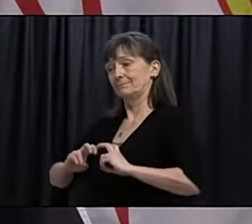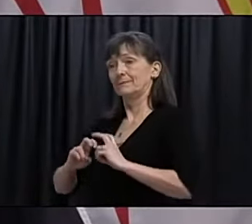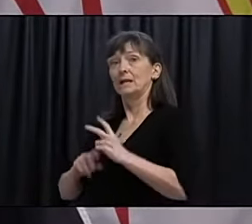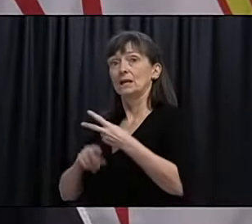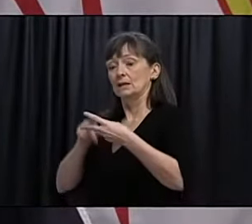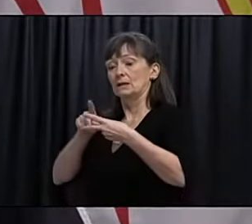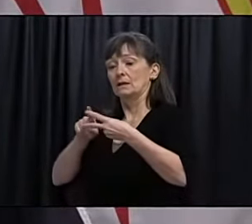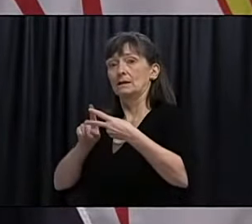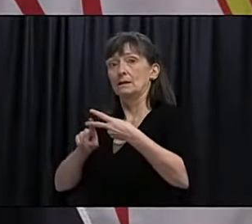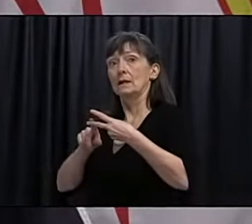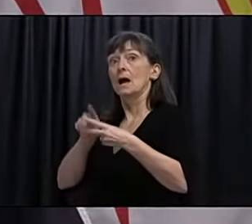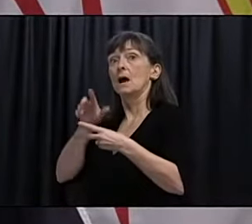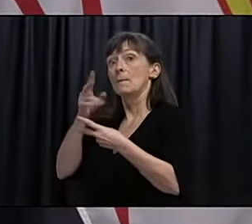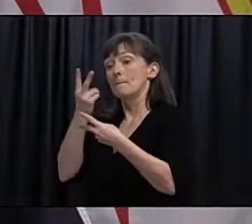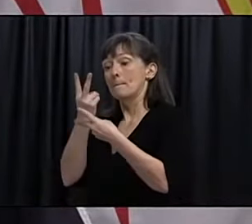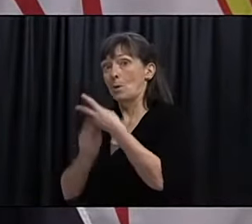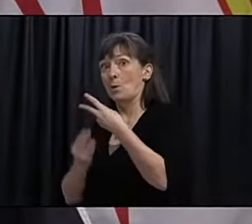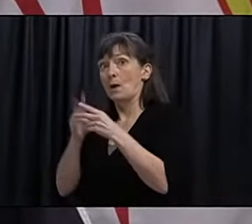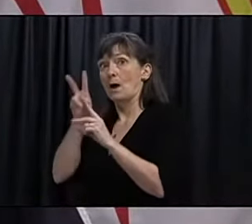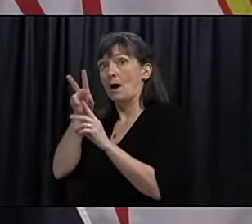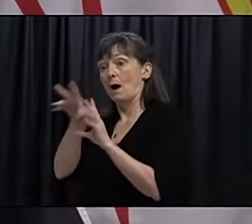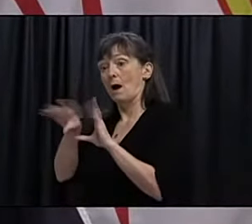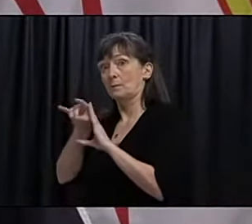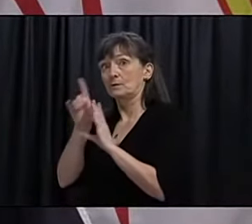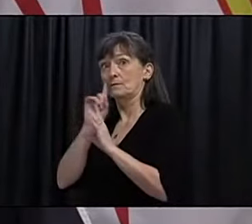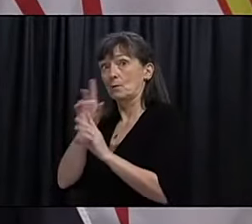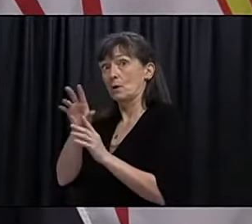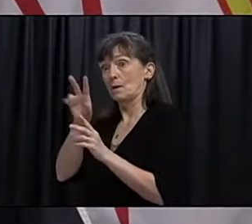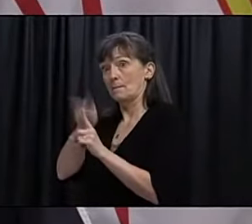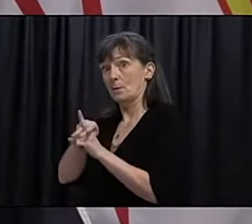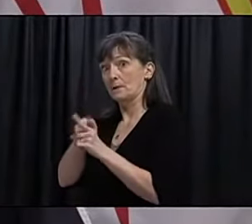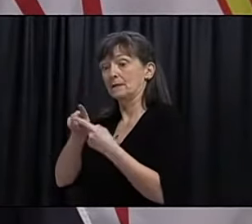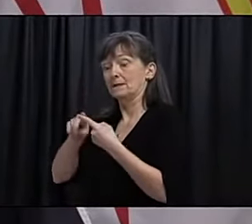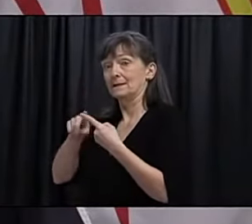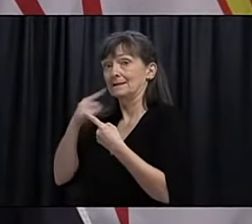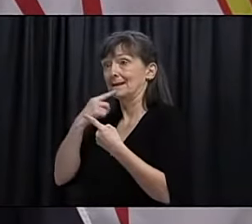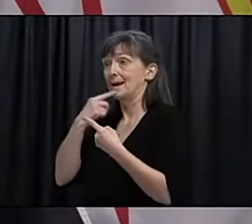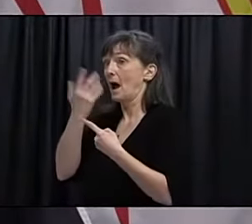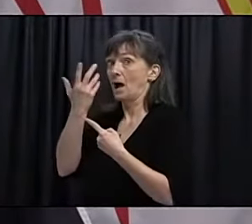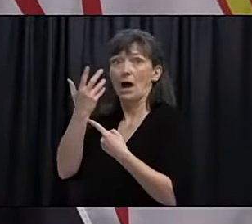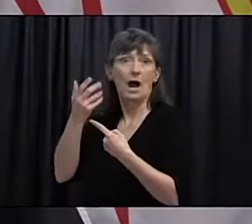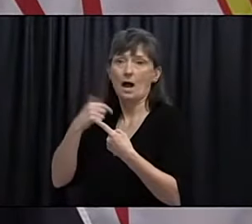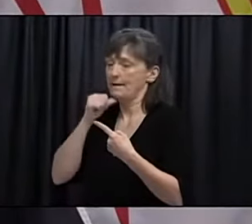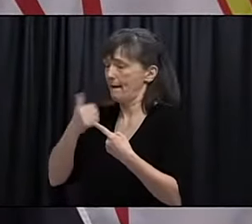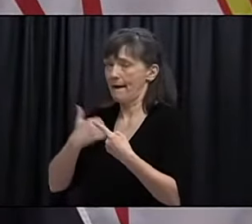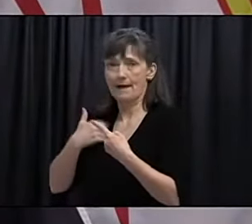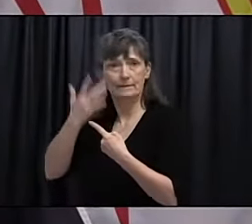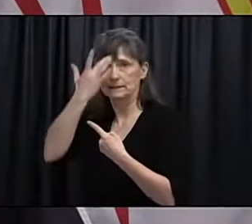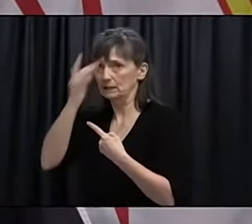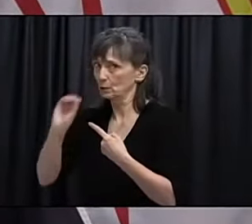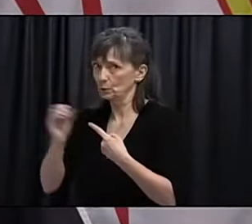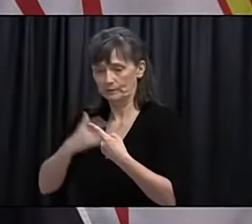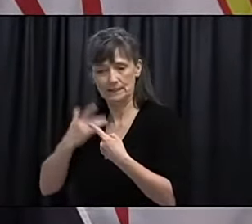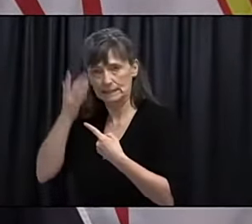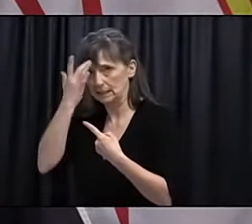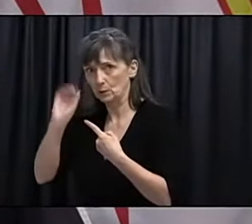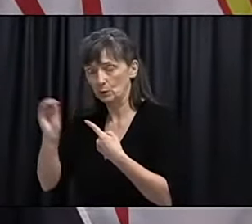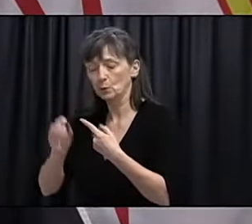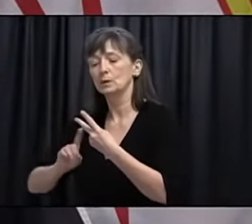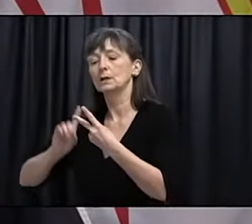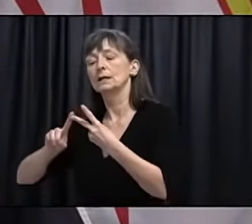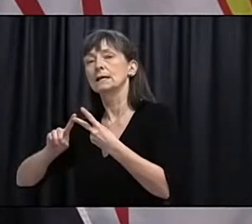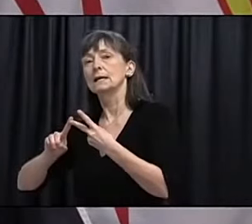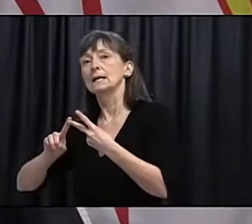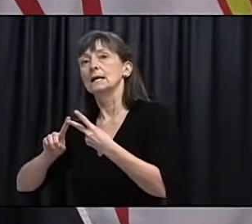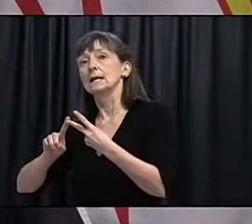options to receive an appointment. Select I do not have symptoms and select yes